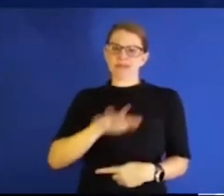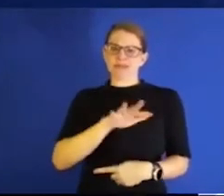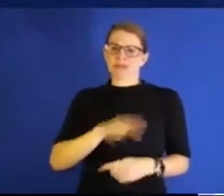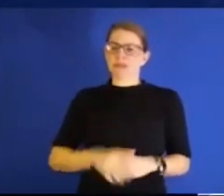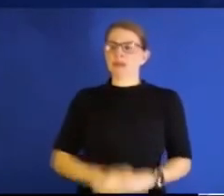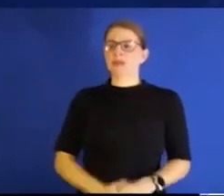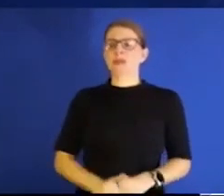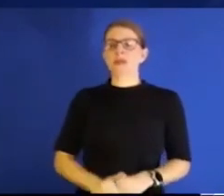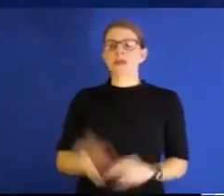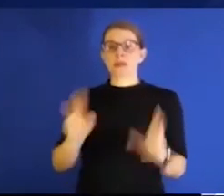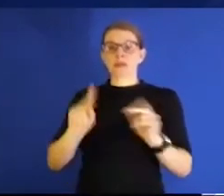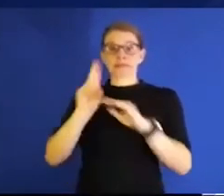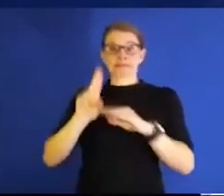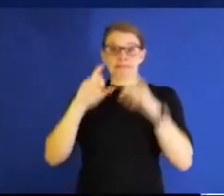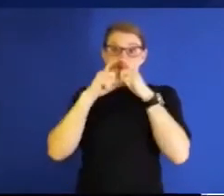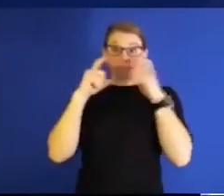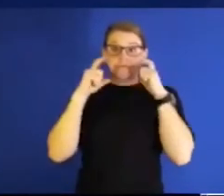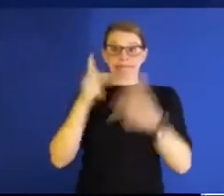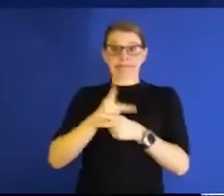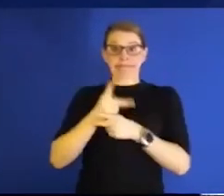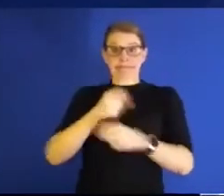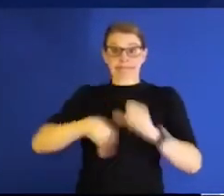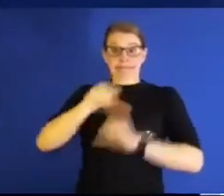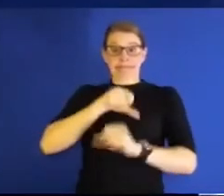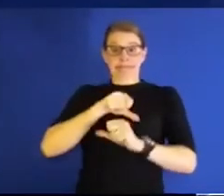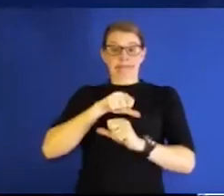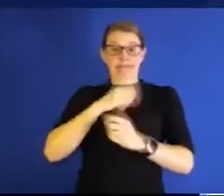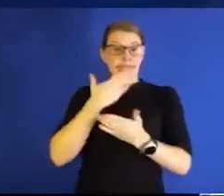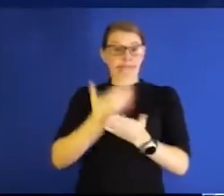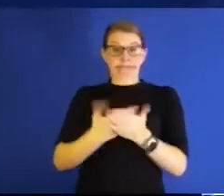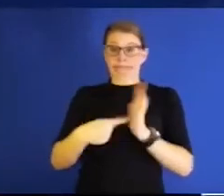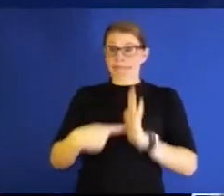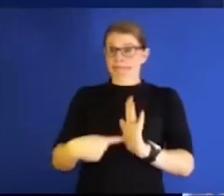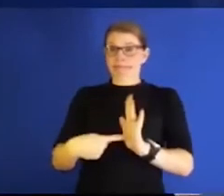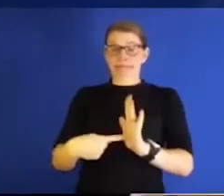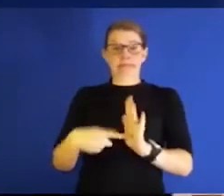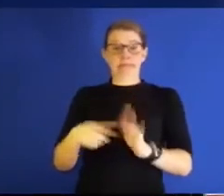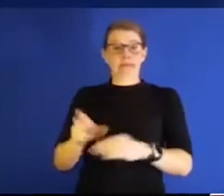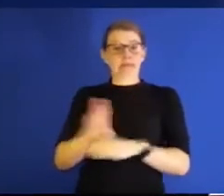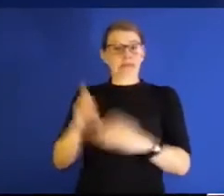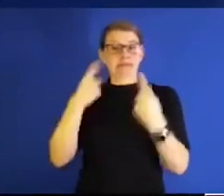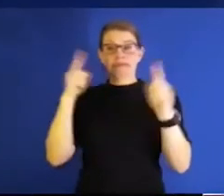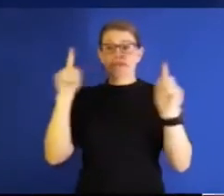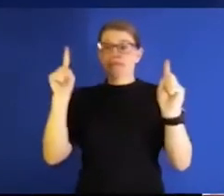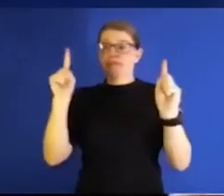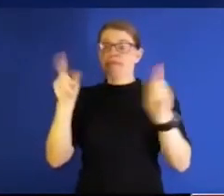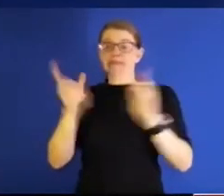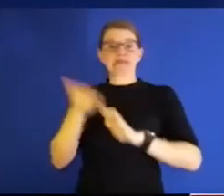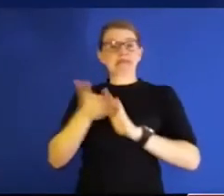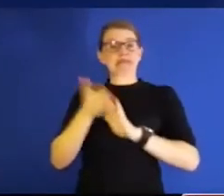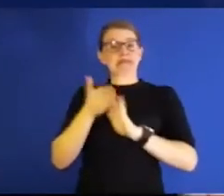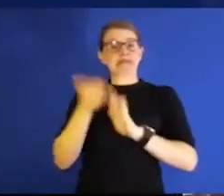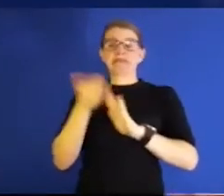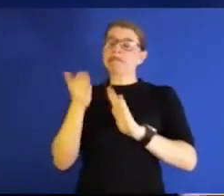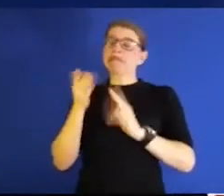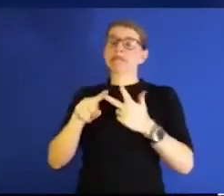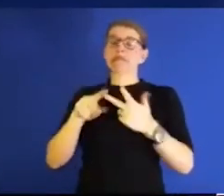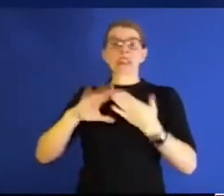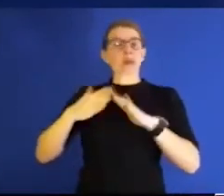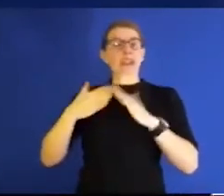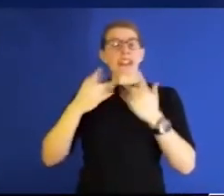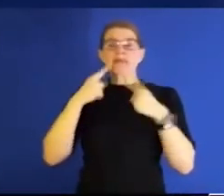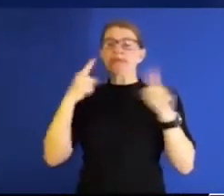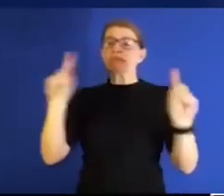masking and taking care of each other, things work. Businesses are open. They thrive. This community thrives. I people work.